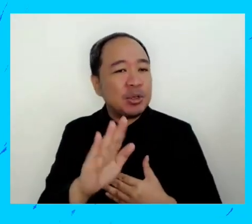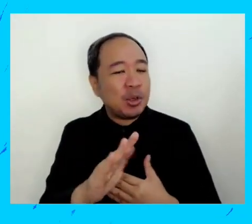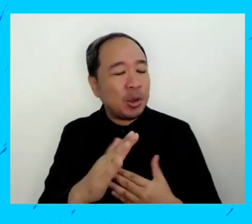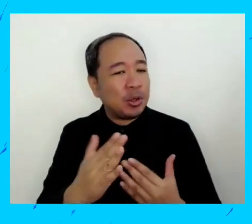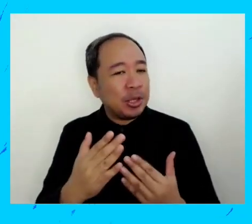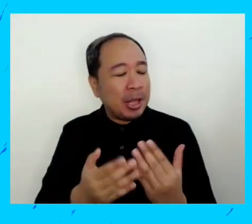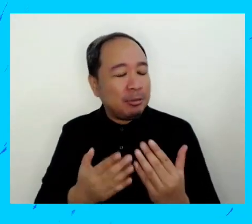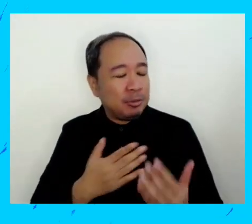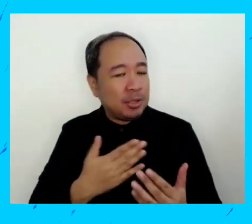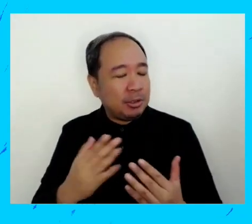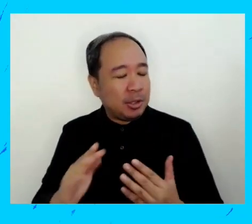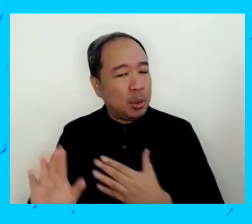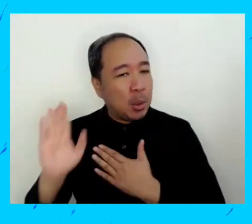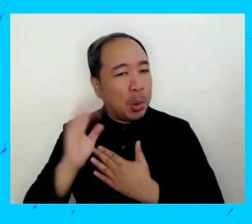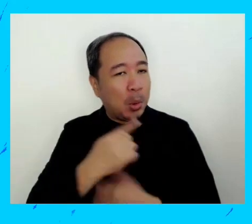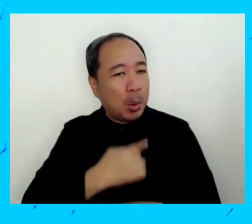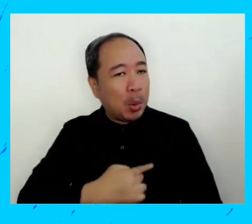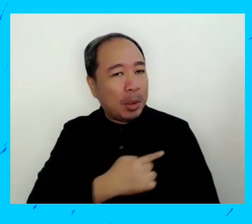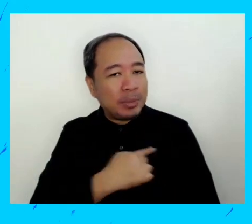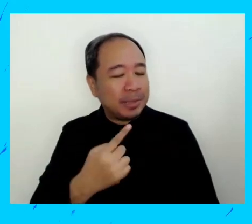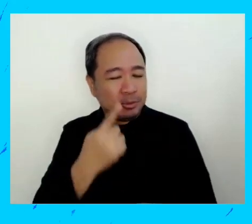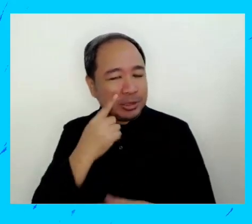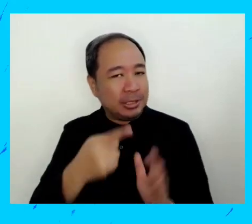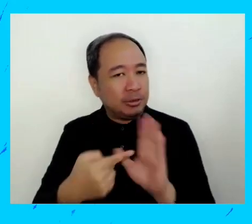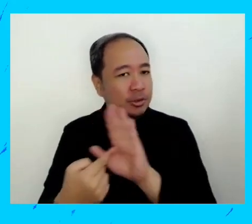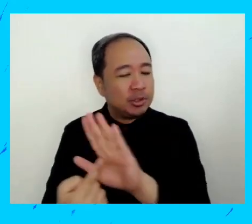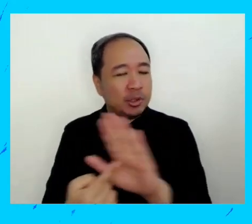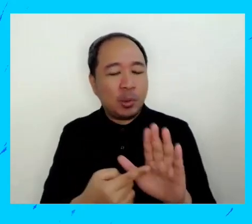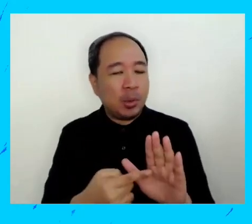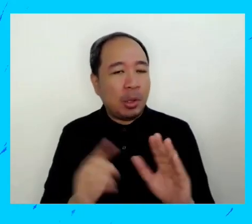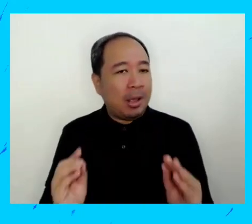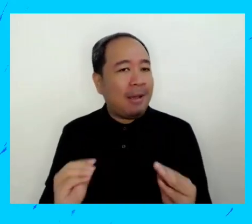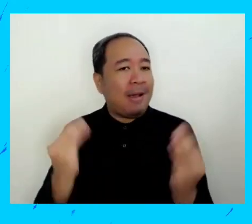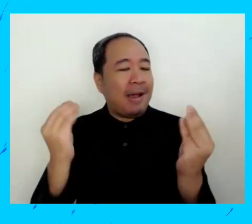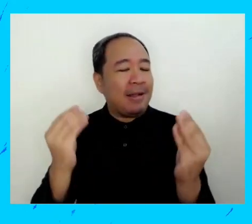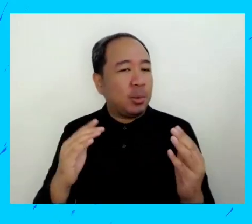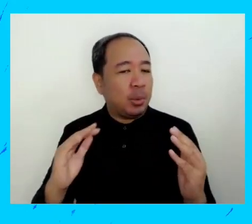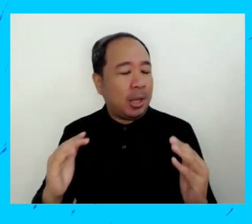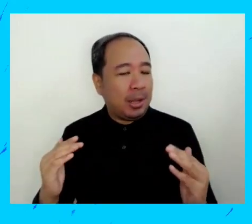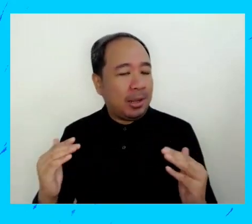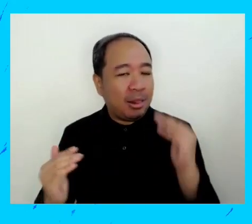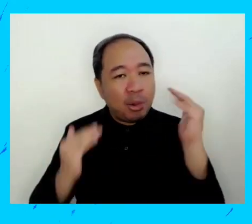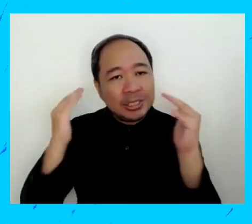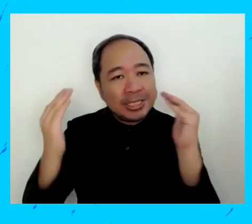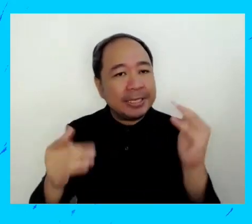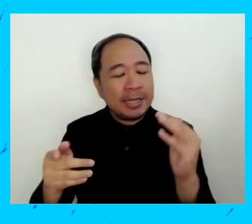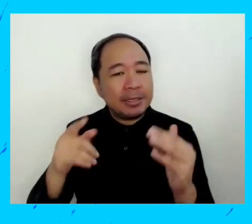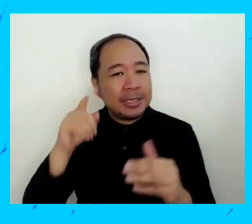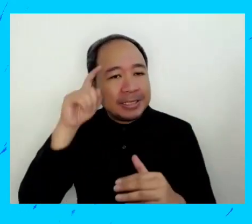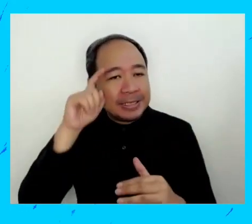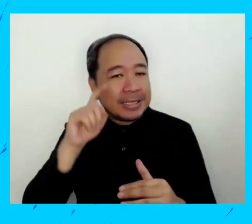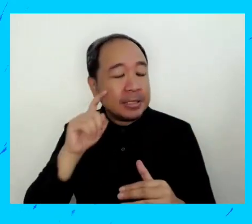really receive my heart with a of joy. Thank you for your dedication and for this work.